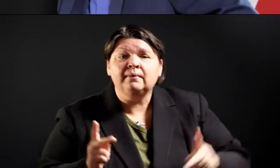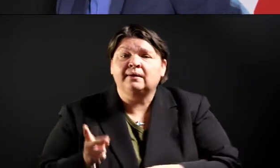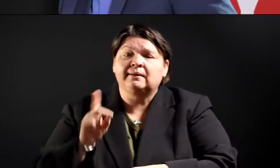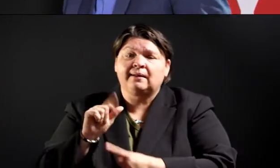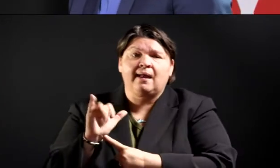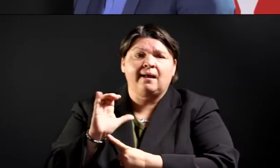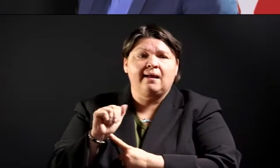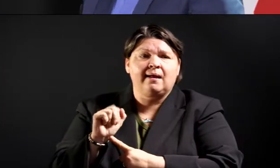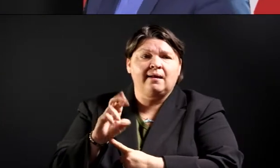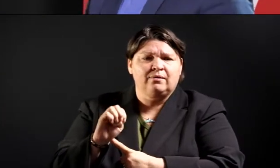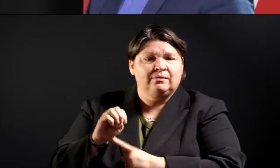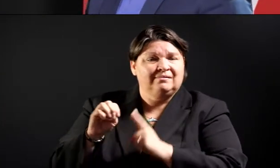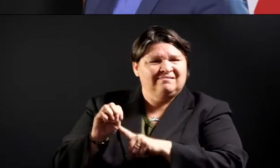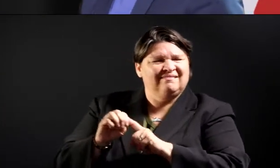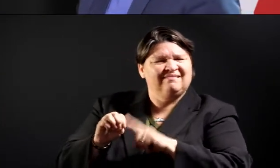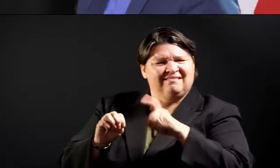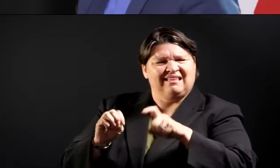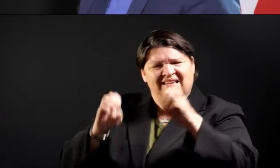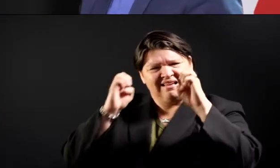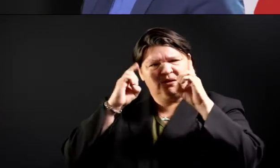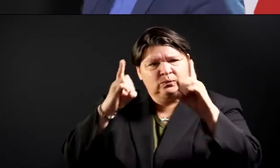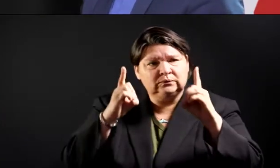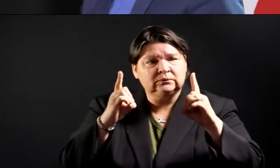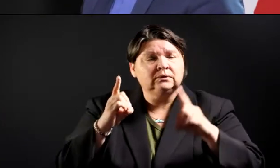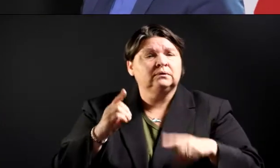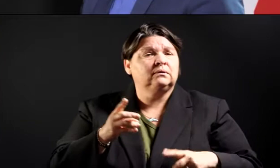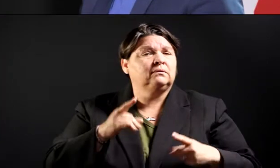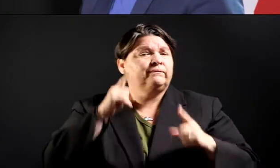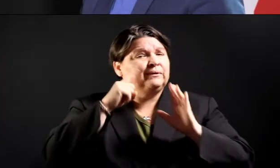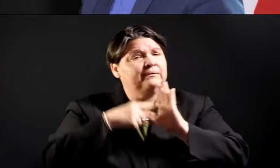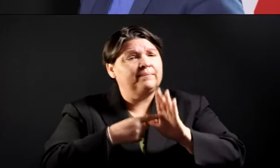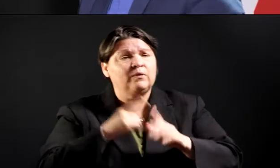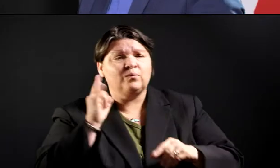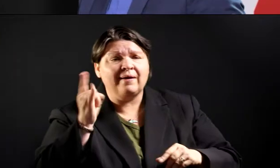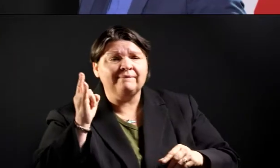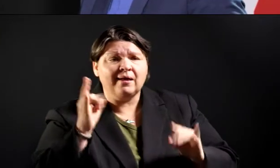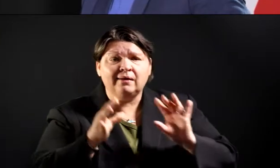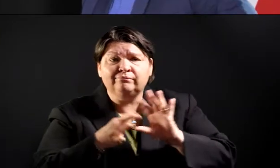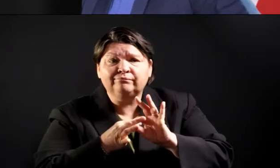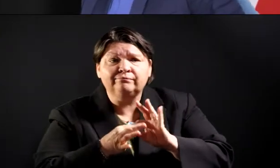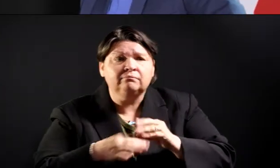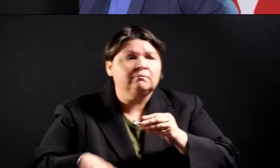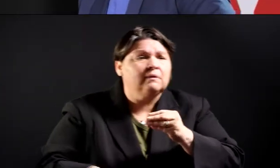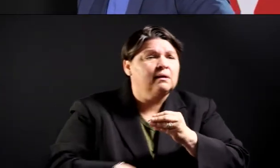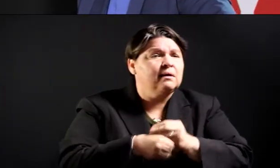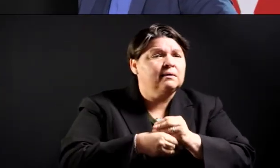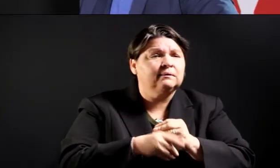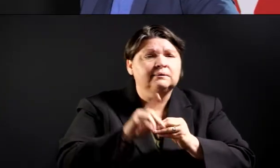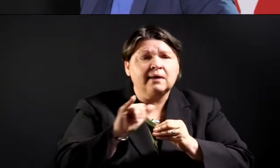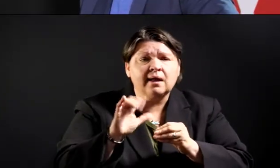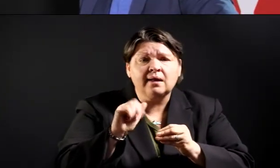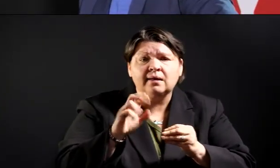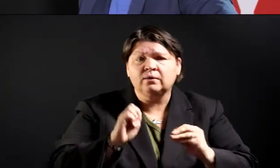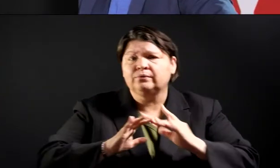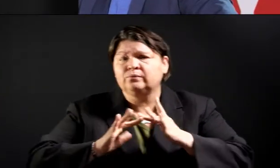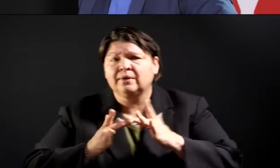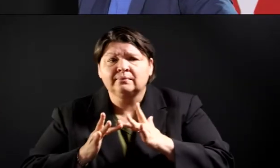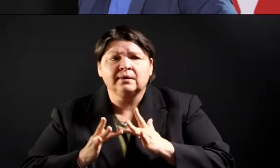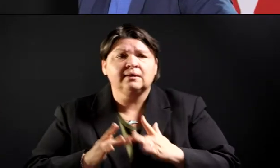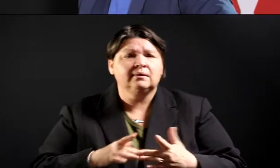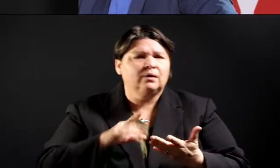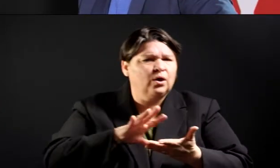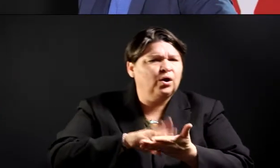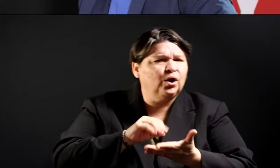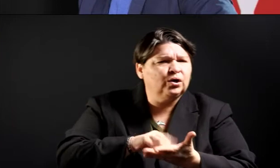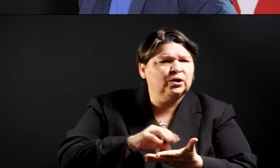Is that access to Wi-Fi? Is it additional access to child care? Online learning? They've got questions with